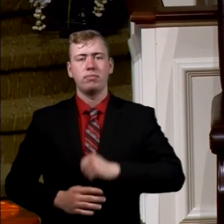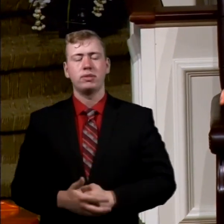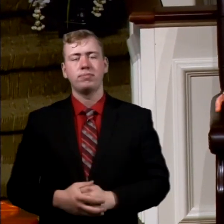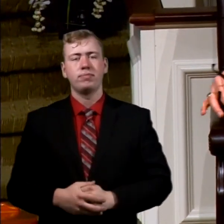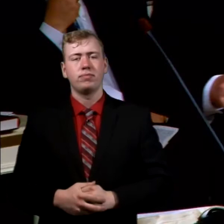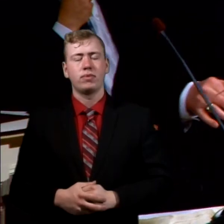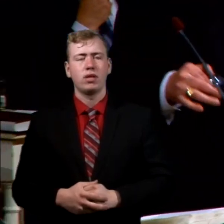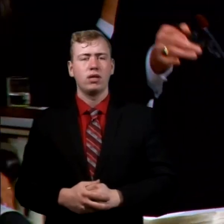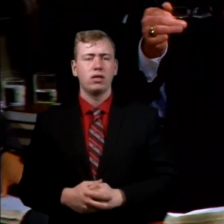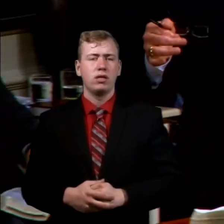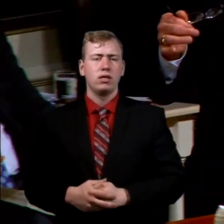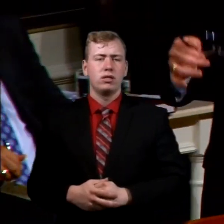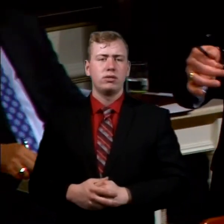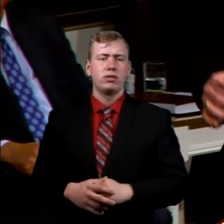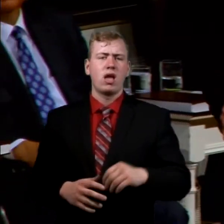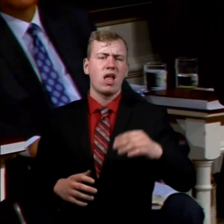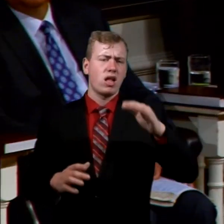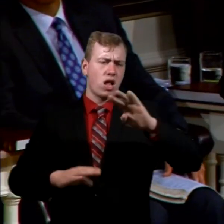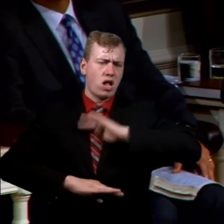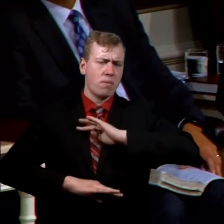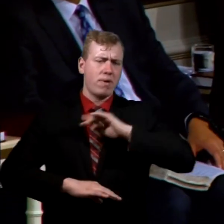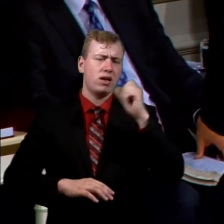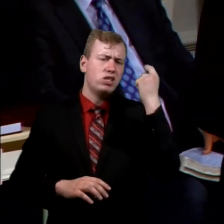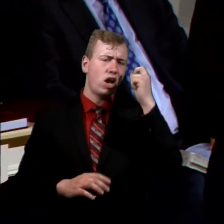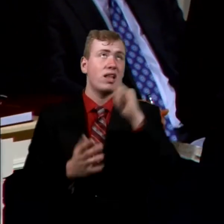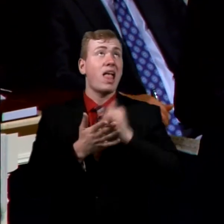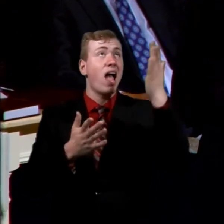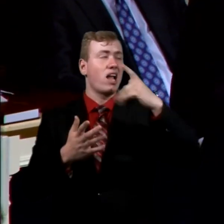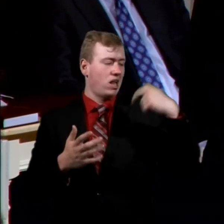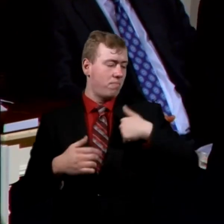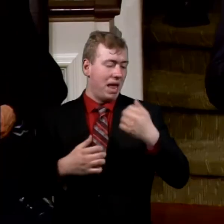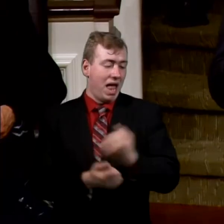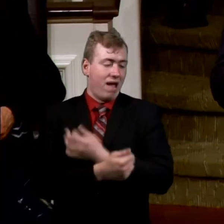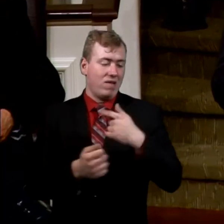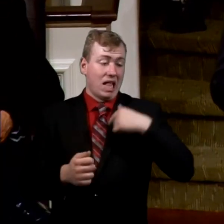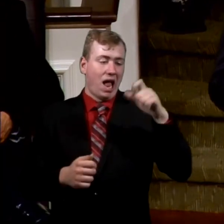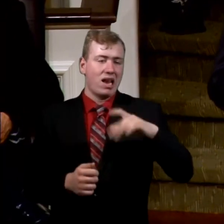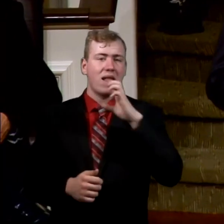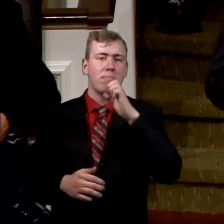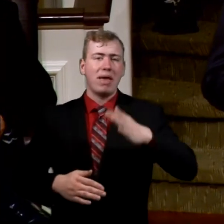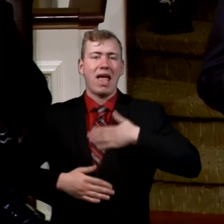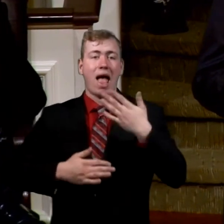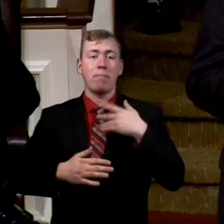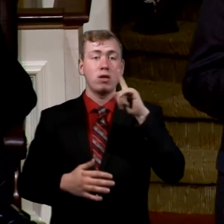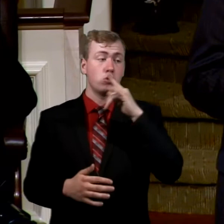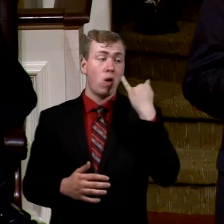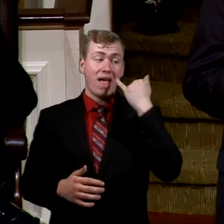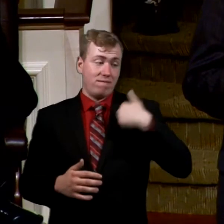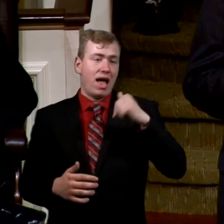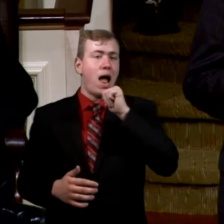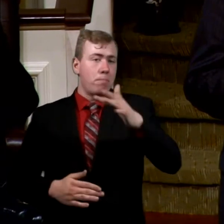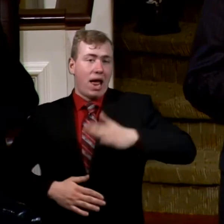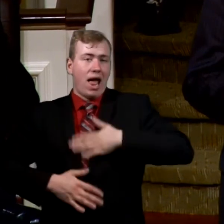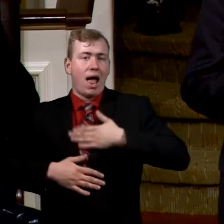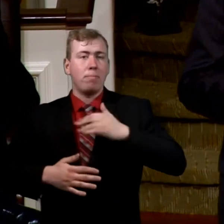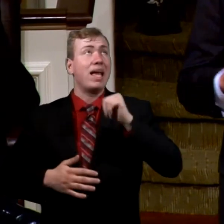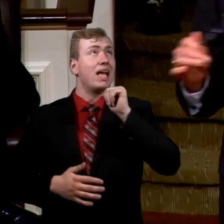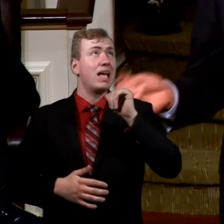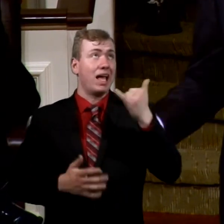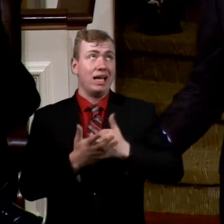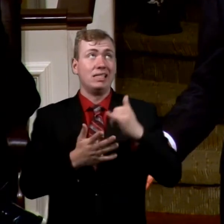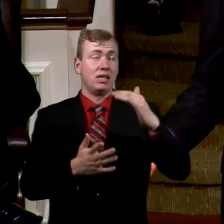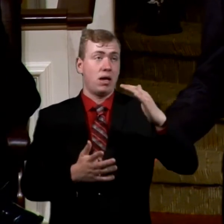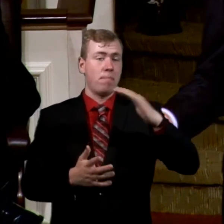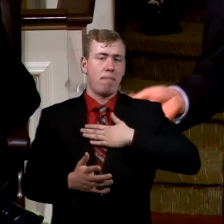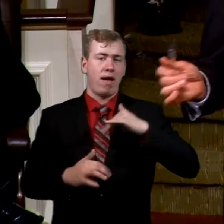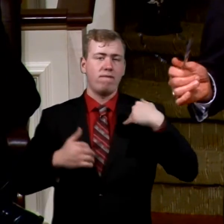Contentment is understanding that God has given me everything I need right now to be happy. So if I'm not happy right now, it's not God's fault. I may not have it the